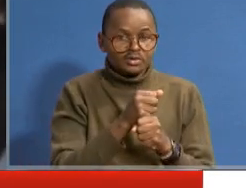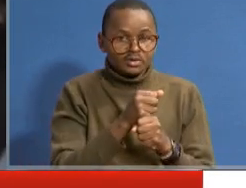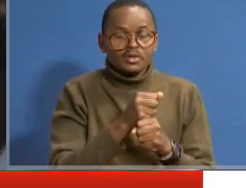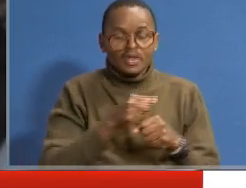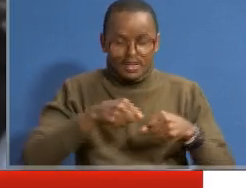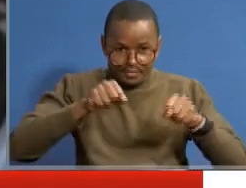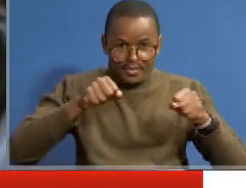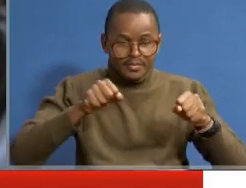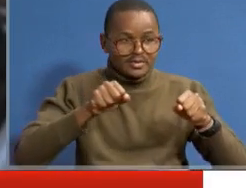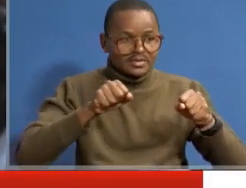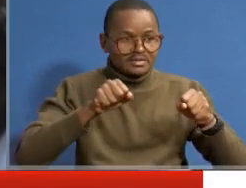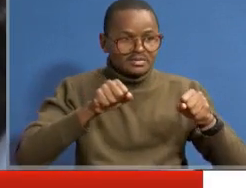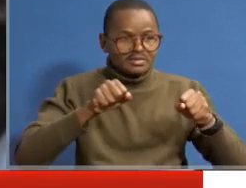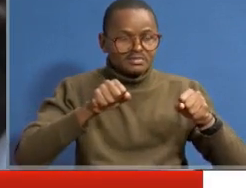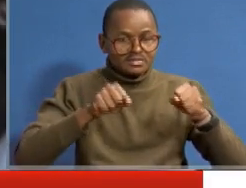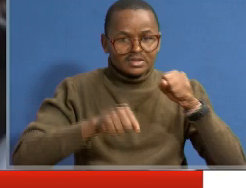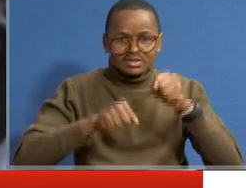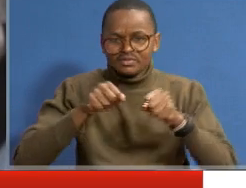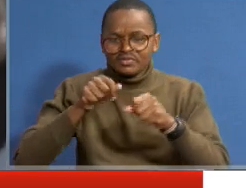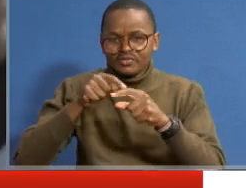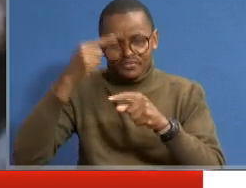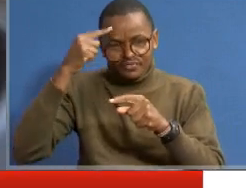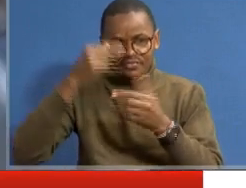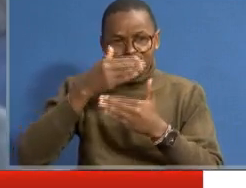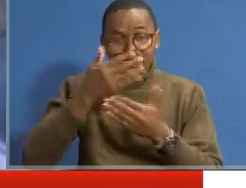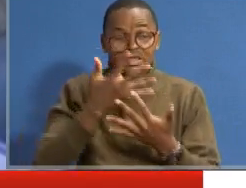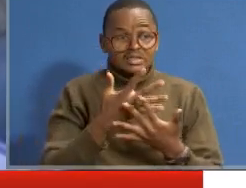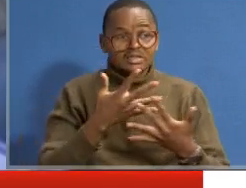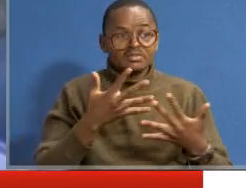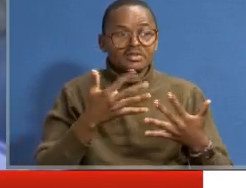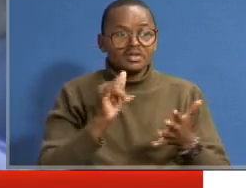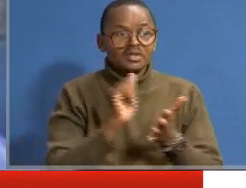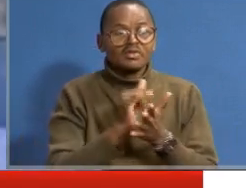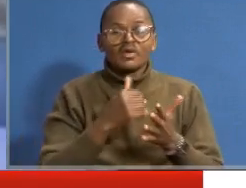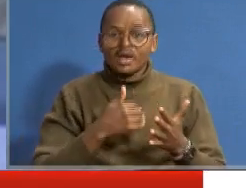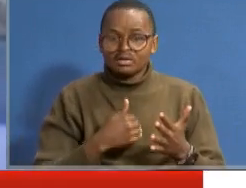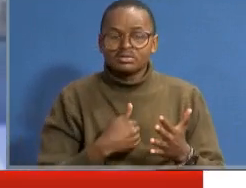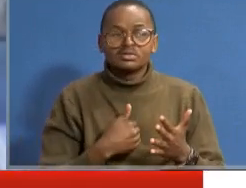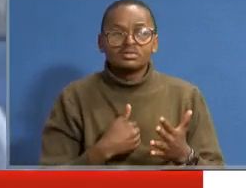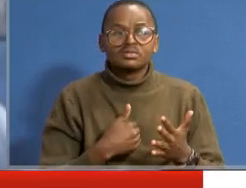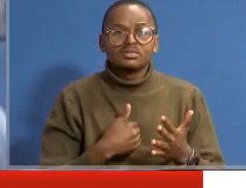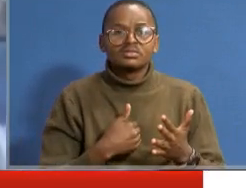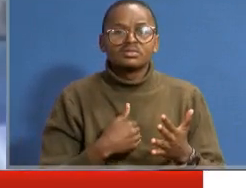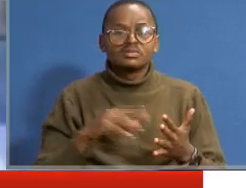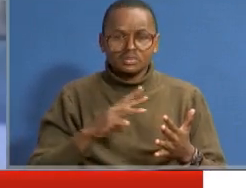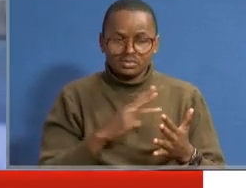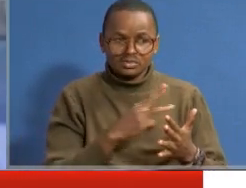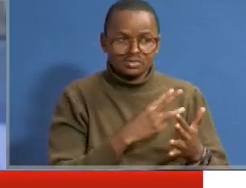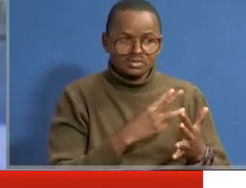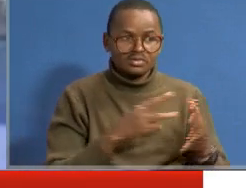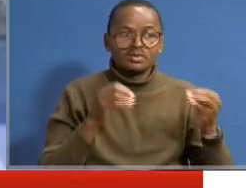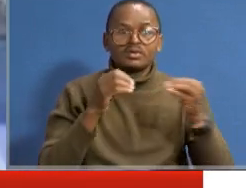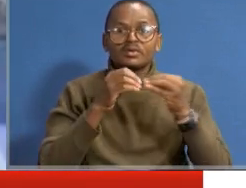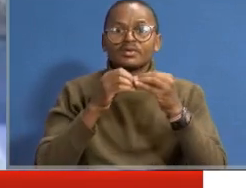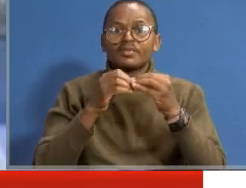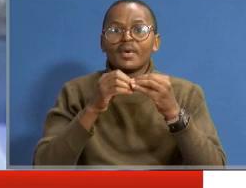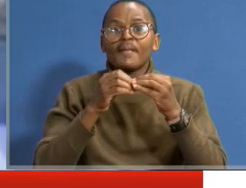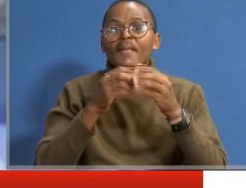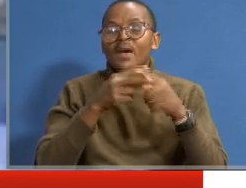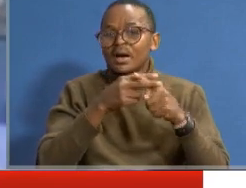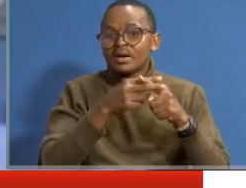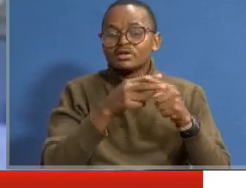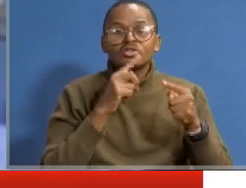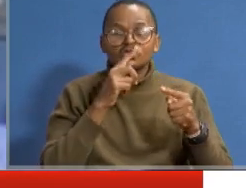but it is not perfect. For to make something perfect like this one, you need the knitting machines.